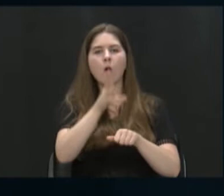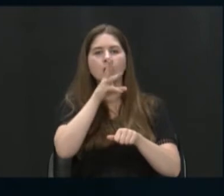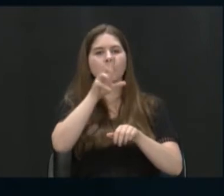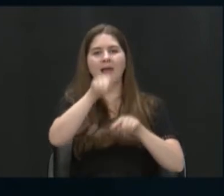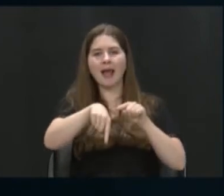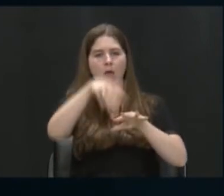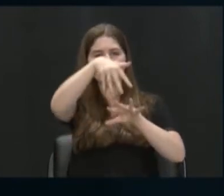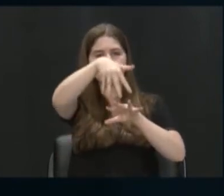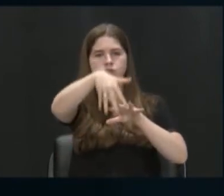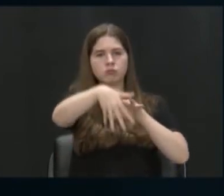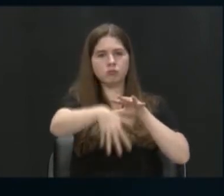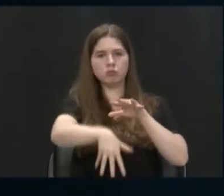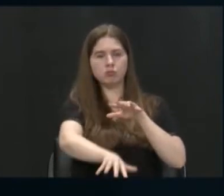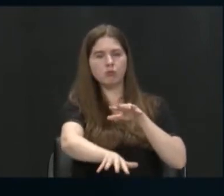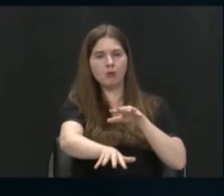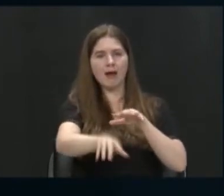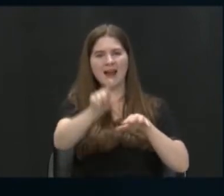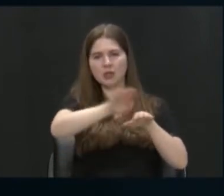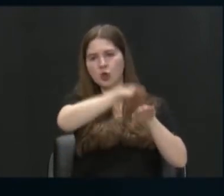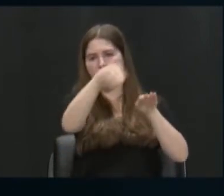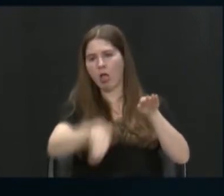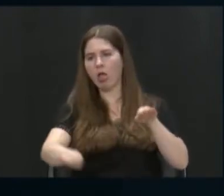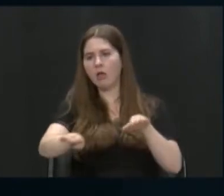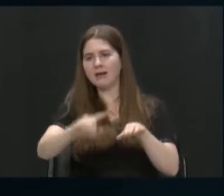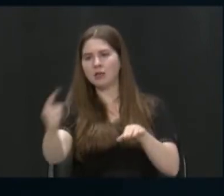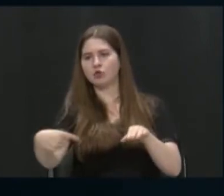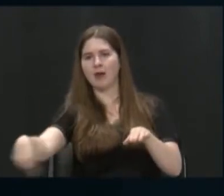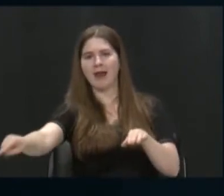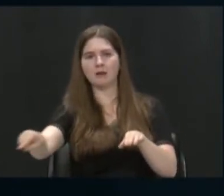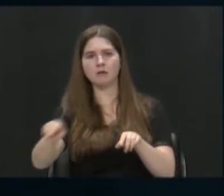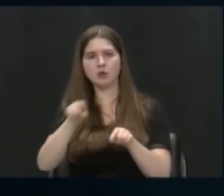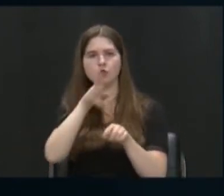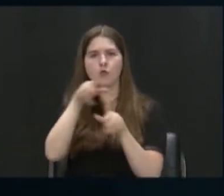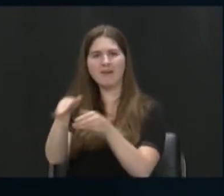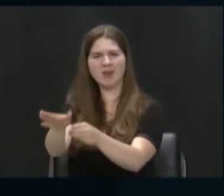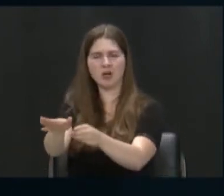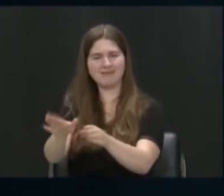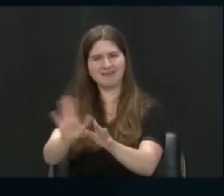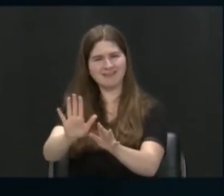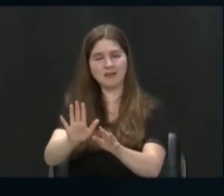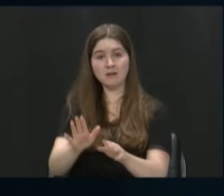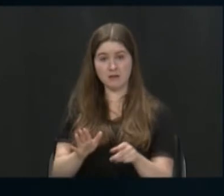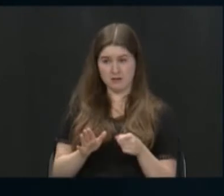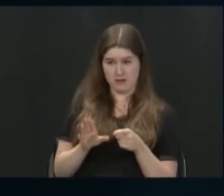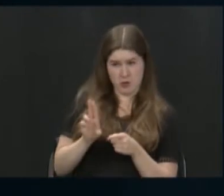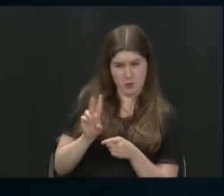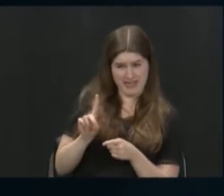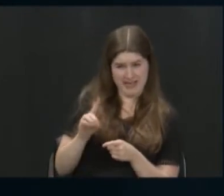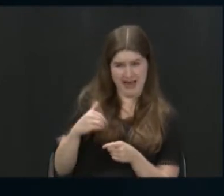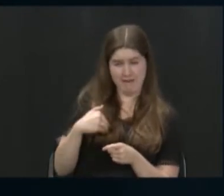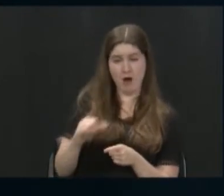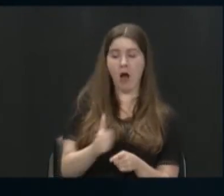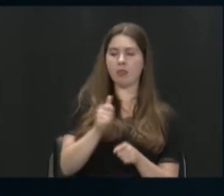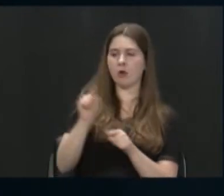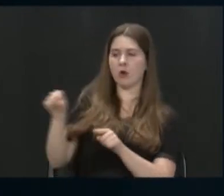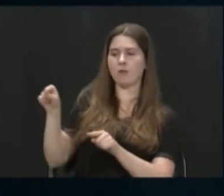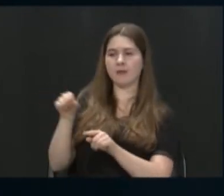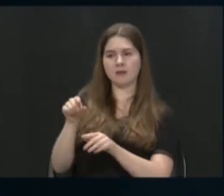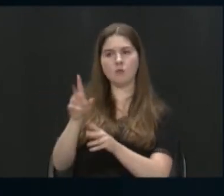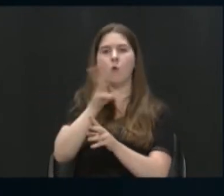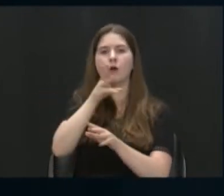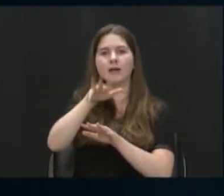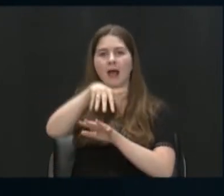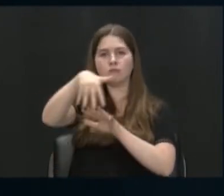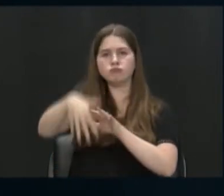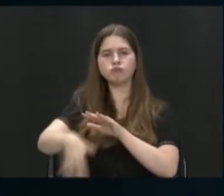I don't even know. Does UD have any engagement with these alternative kinds of permeable surfaces? Is there any